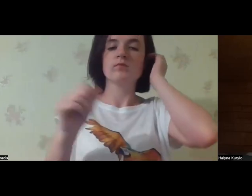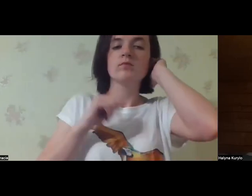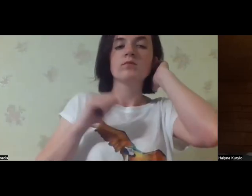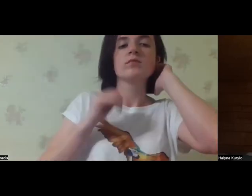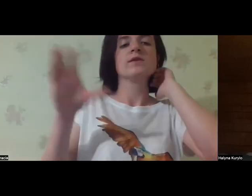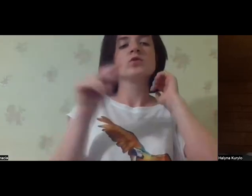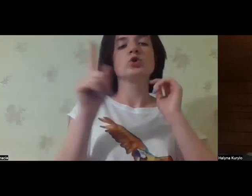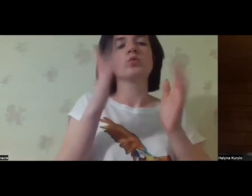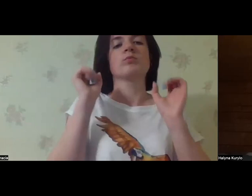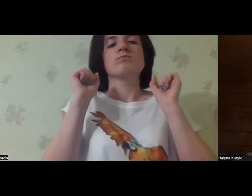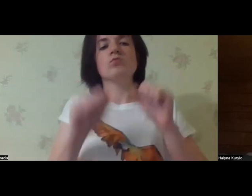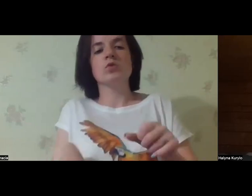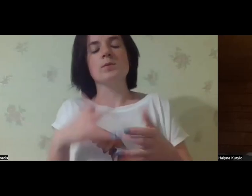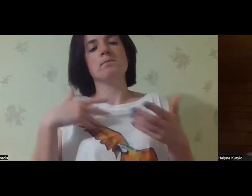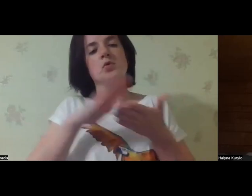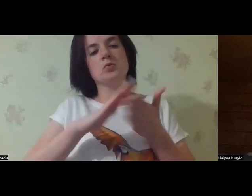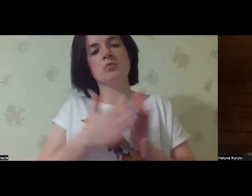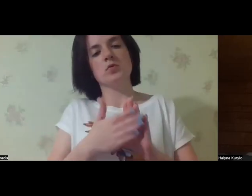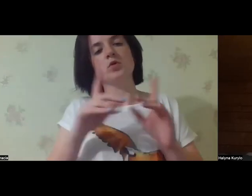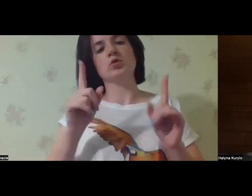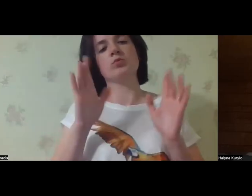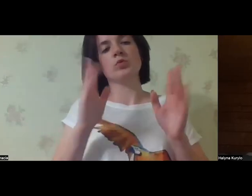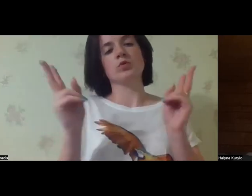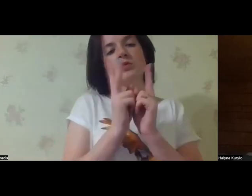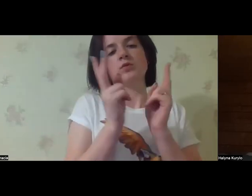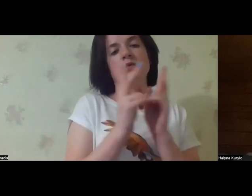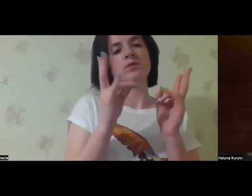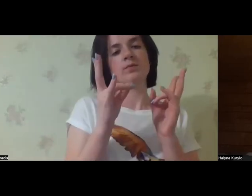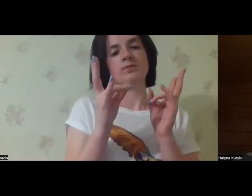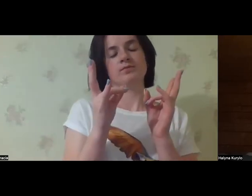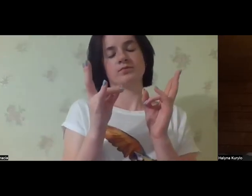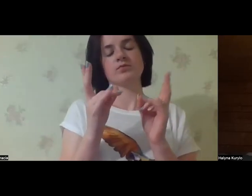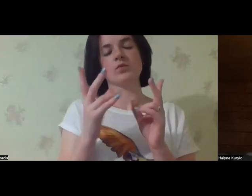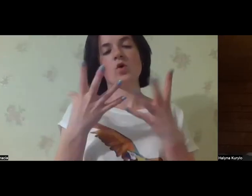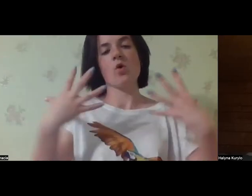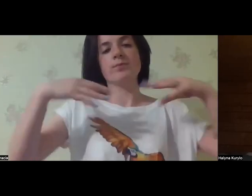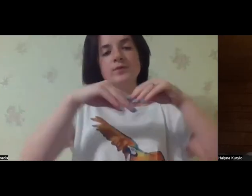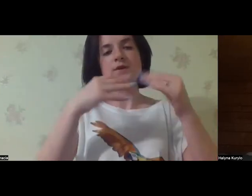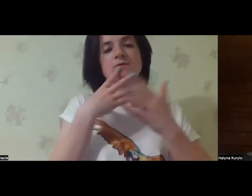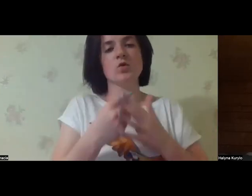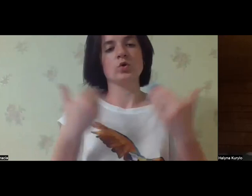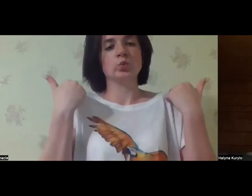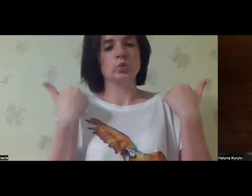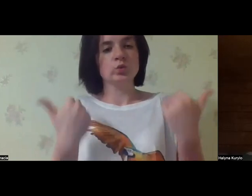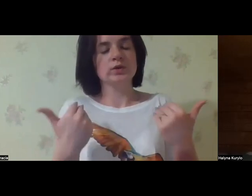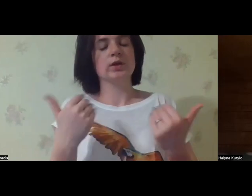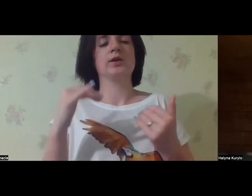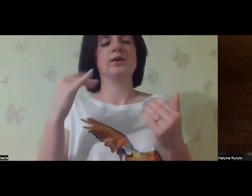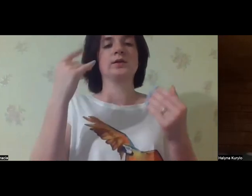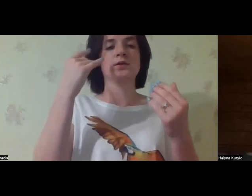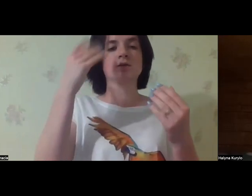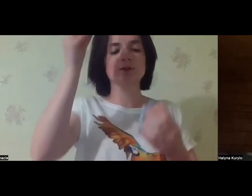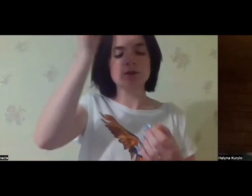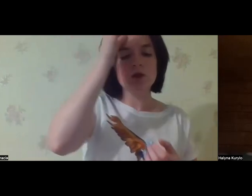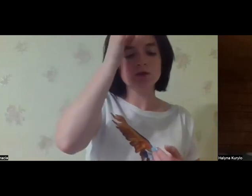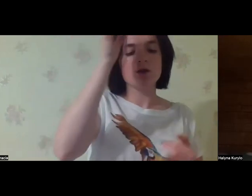admitted, frankly, they didn't have any leverage, but they are ready to do their best. We agreed that we would meet informally,